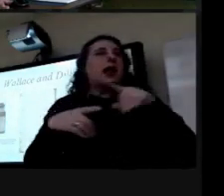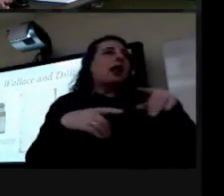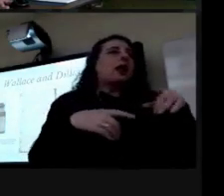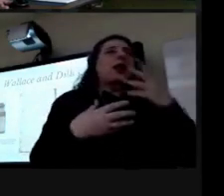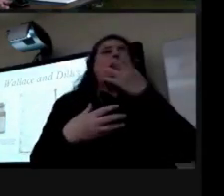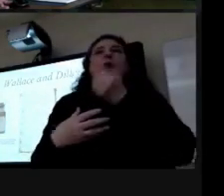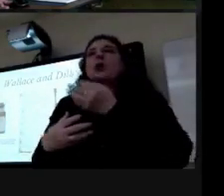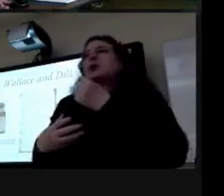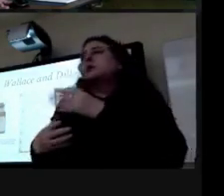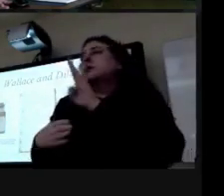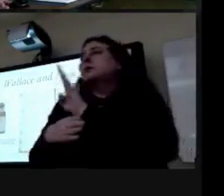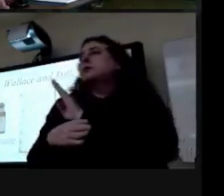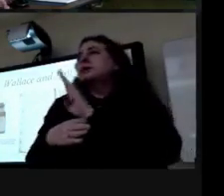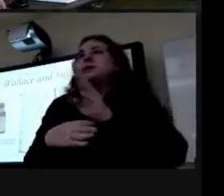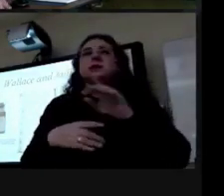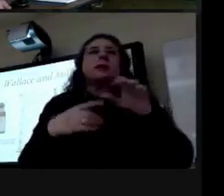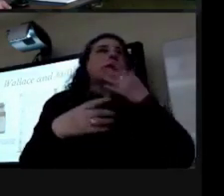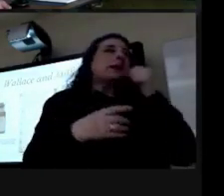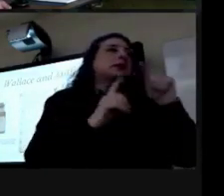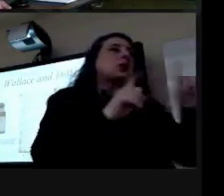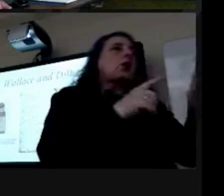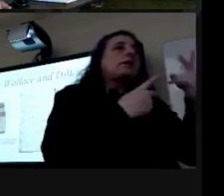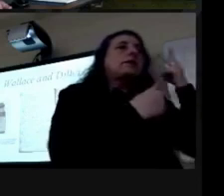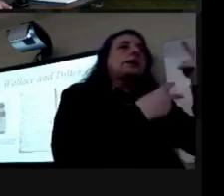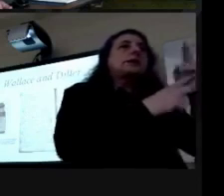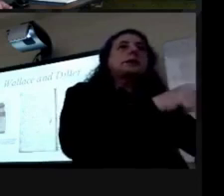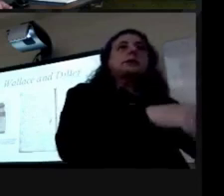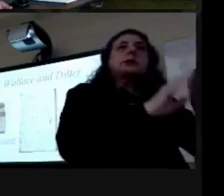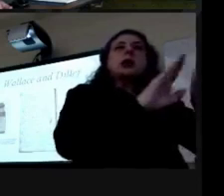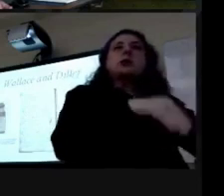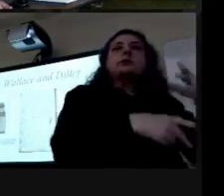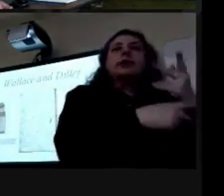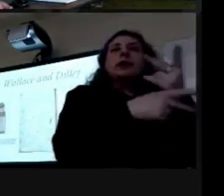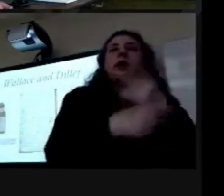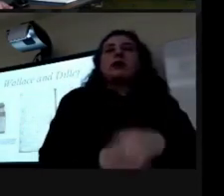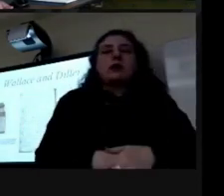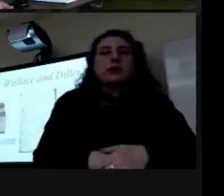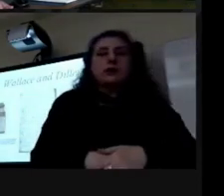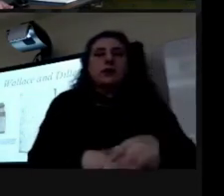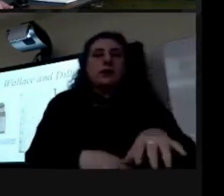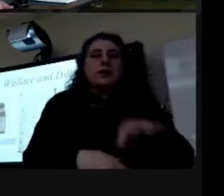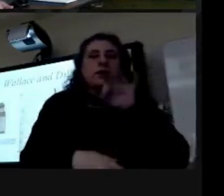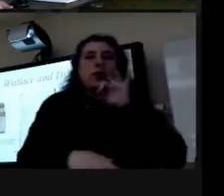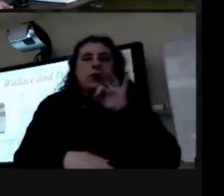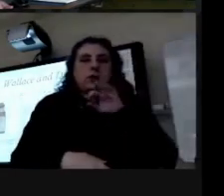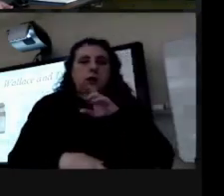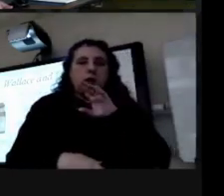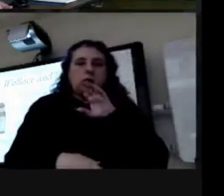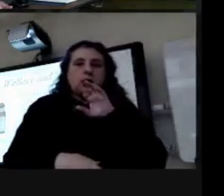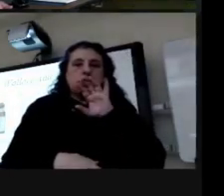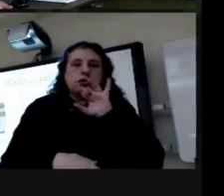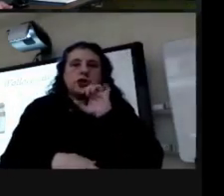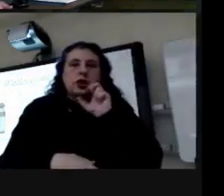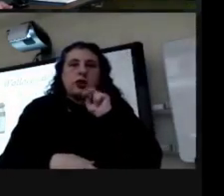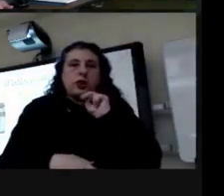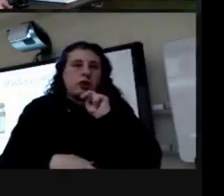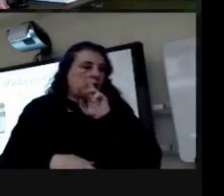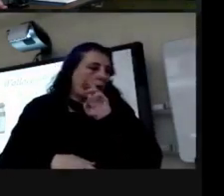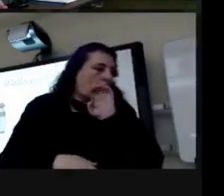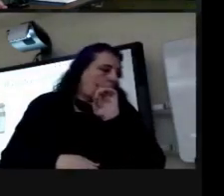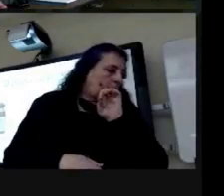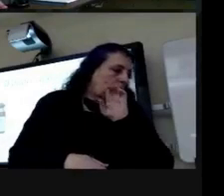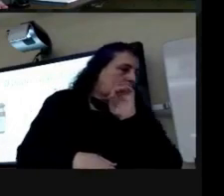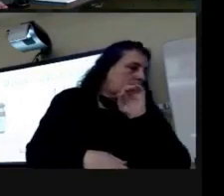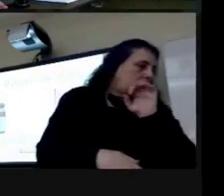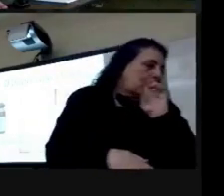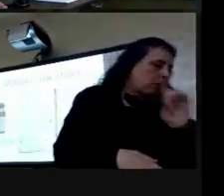out on any profits that could have been had so he found jonathan roland diller uh he was also